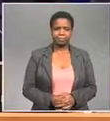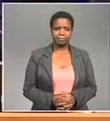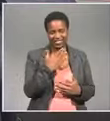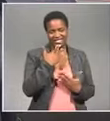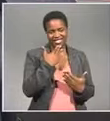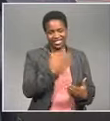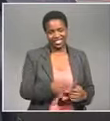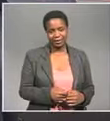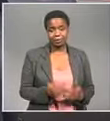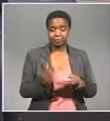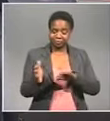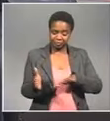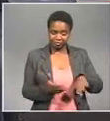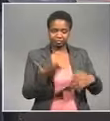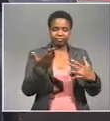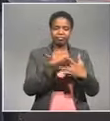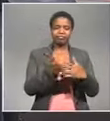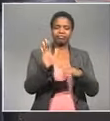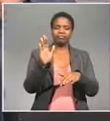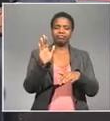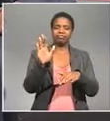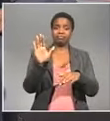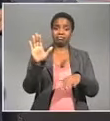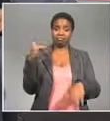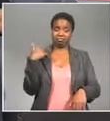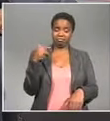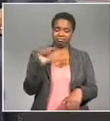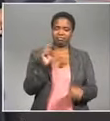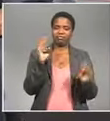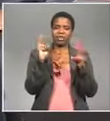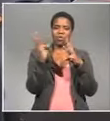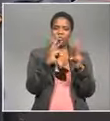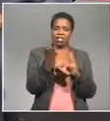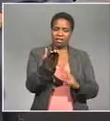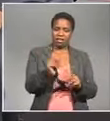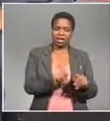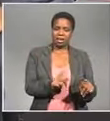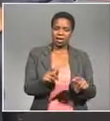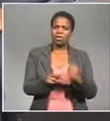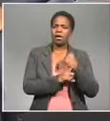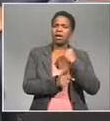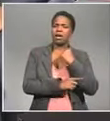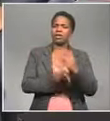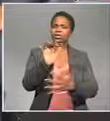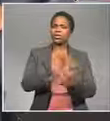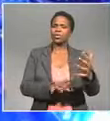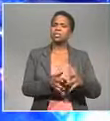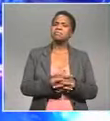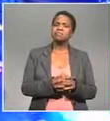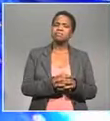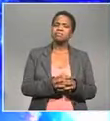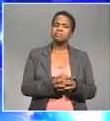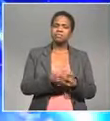Now after the break We're going to go to our weather centre With Joel standing by And then Lanterns